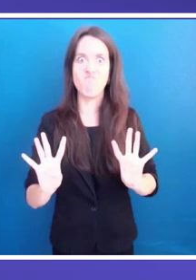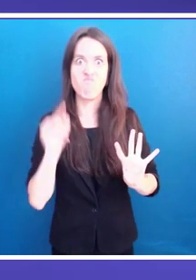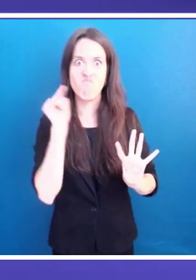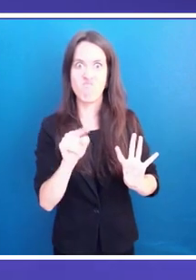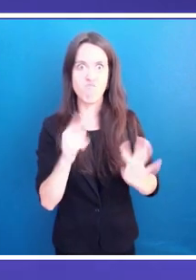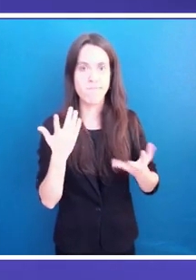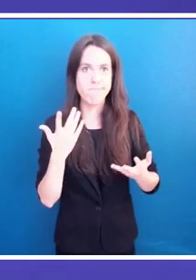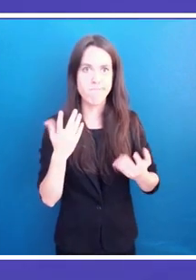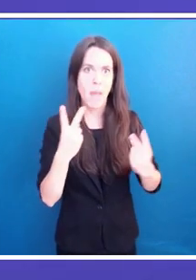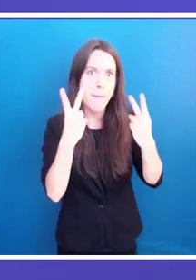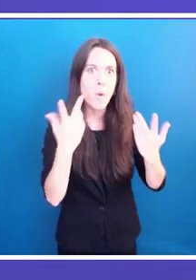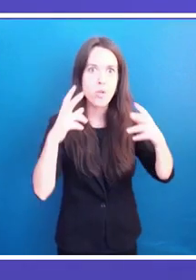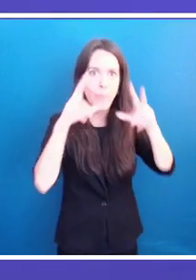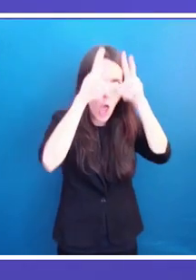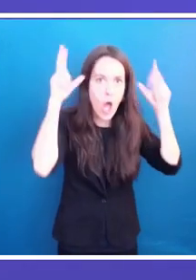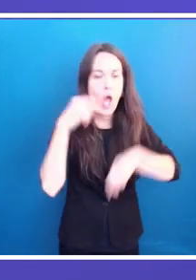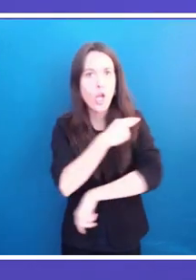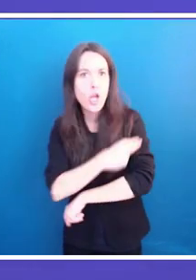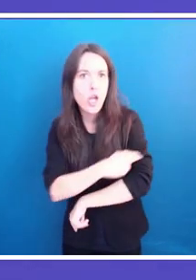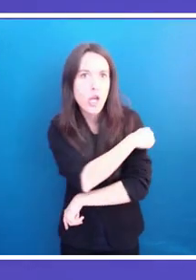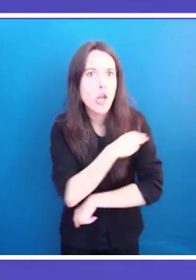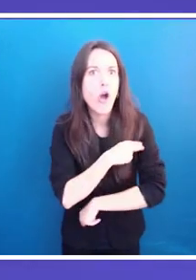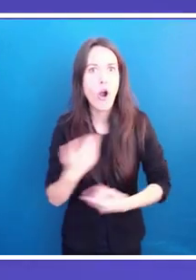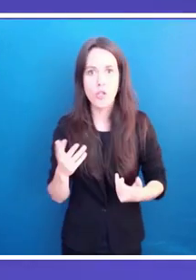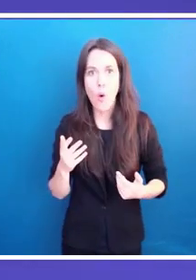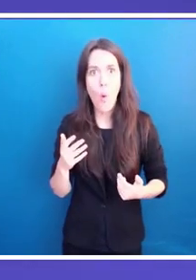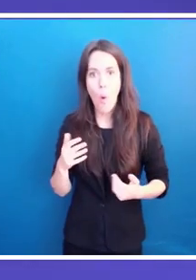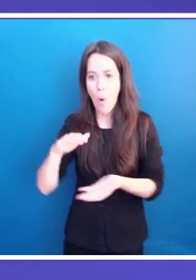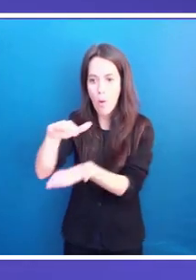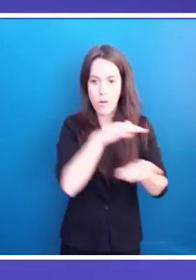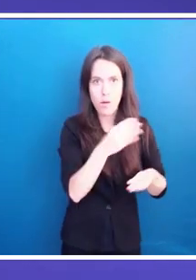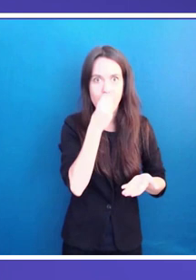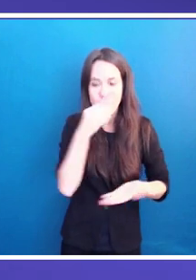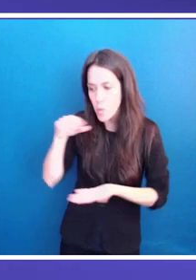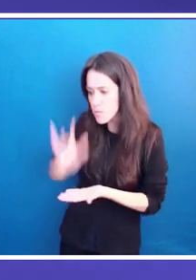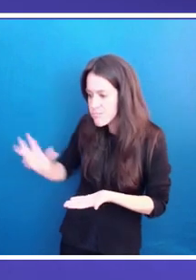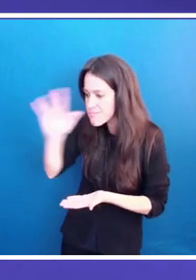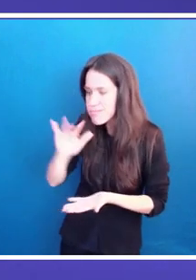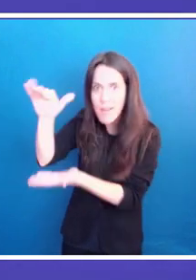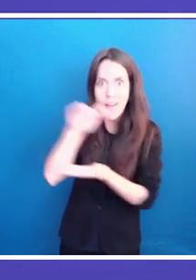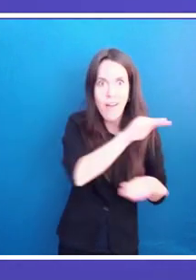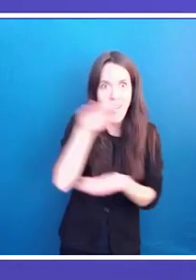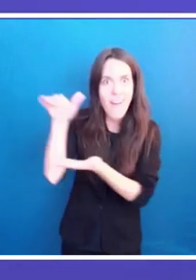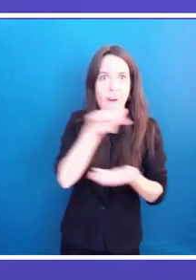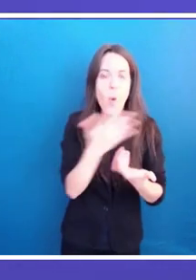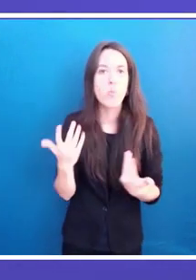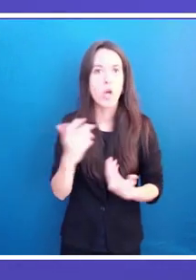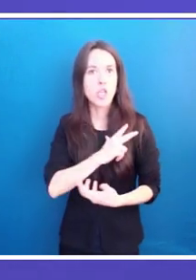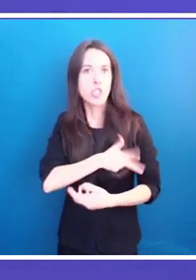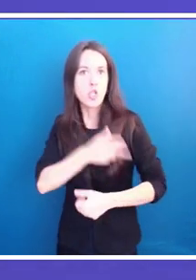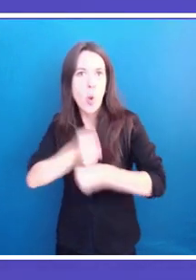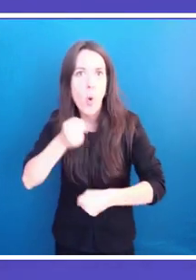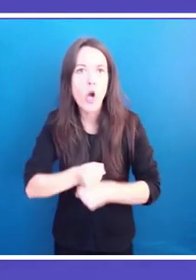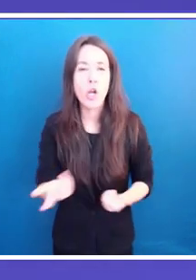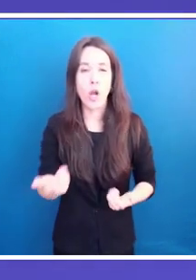The cashiers in the supermarket, social workers, healthcare providers are at the forefront. They are